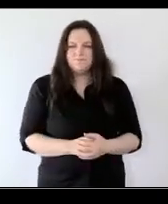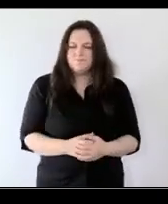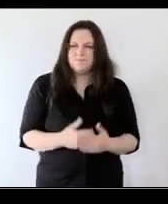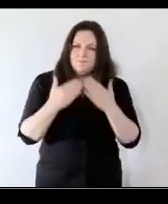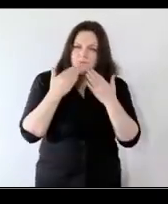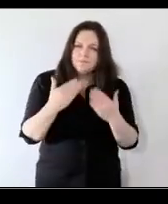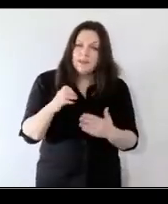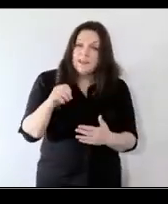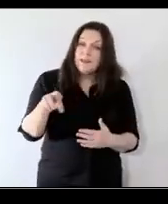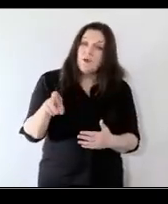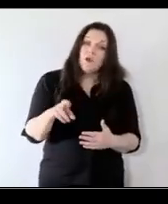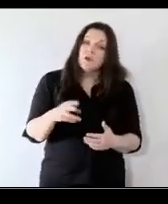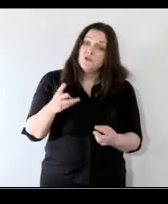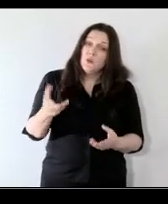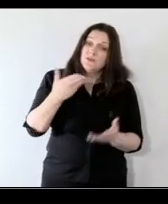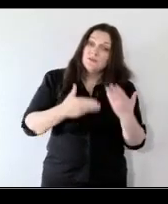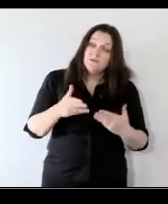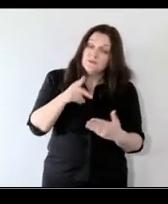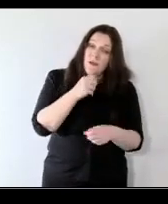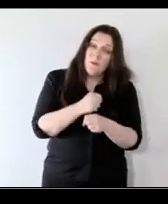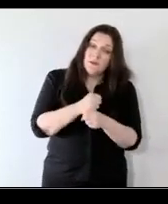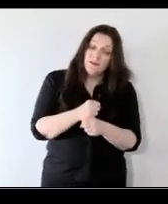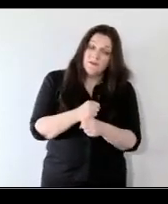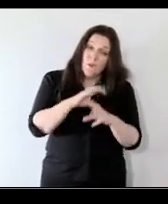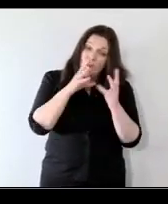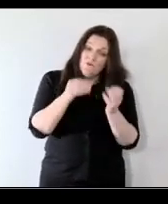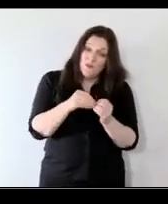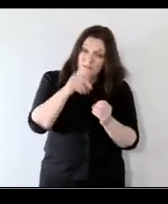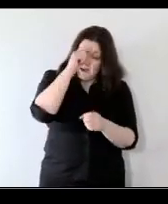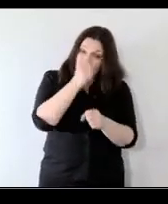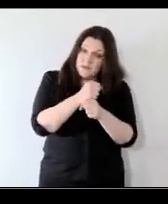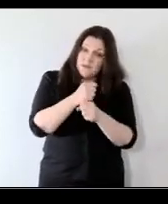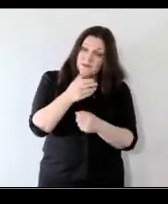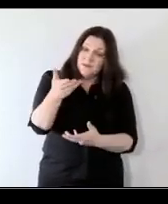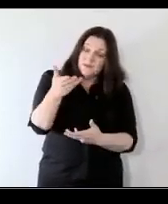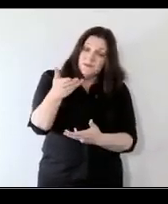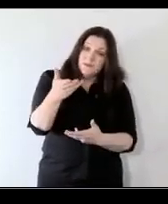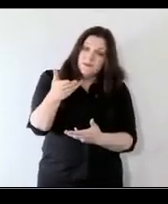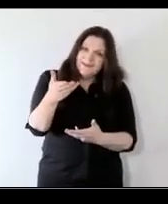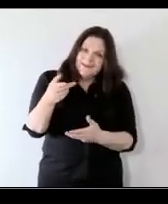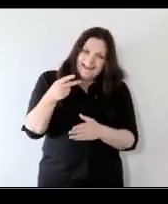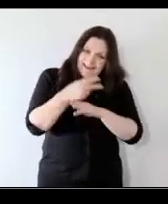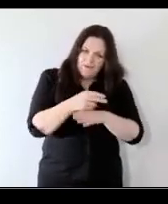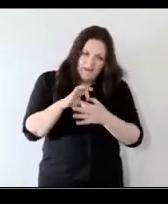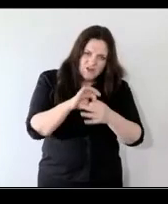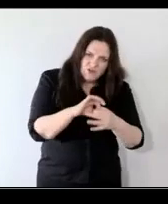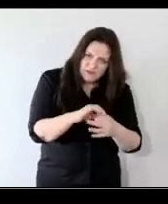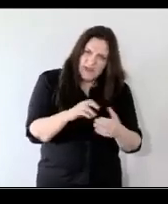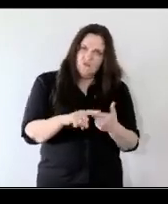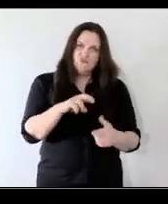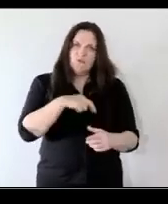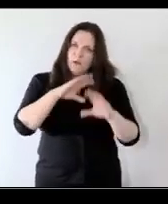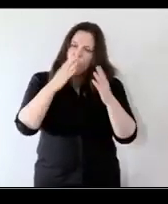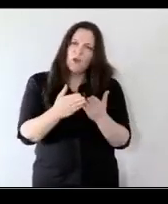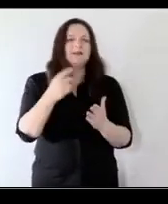thanks kate emir do you want to come in there and that whole outline there about long uh about the the interventions and the real world evidence